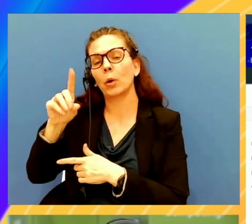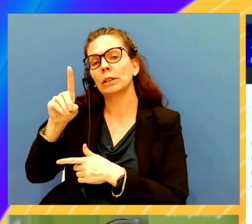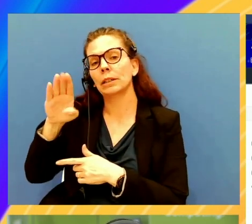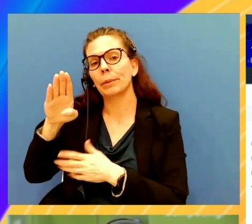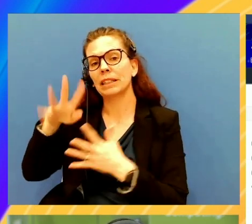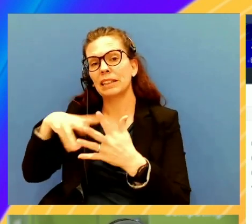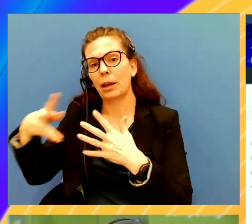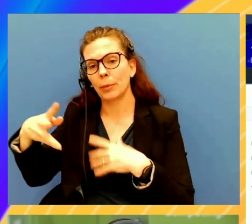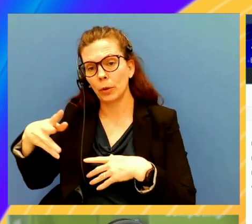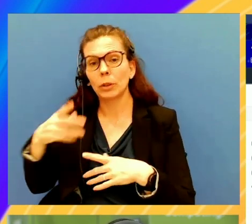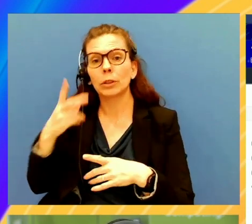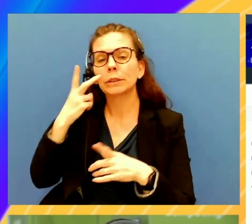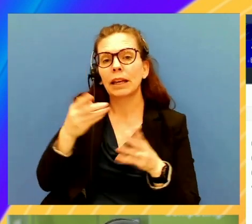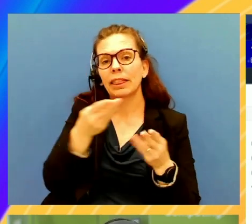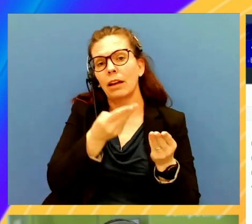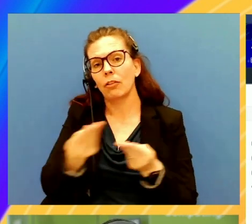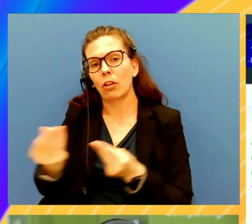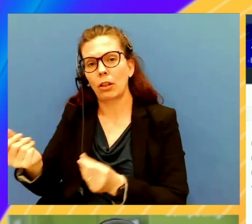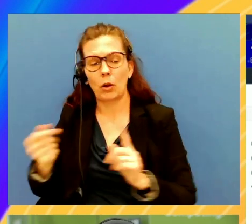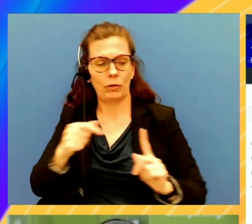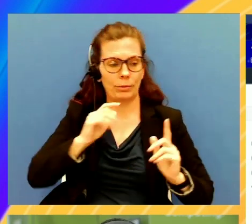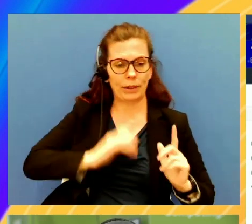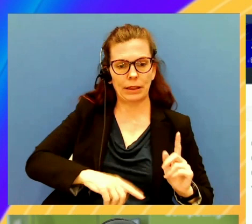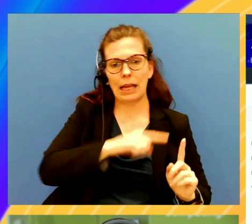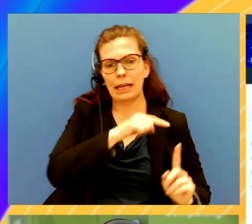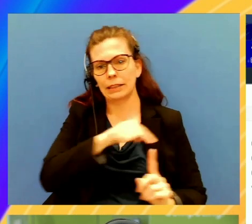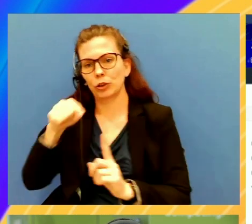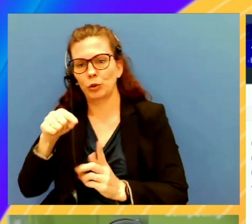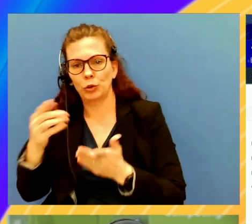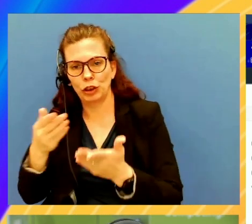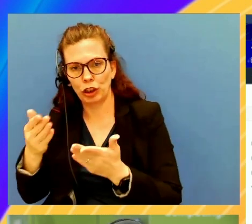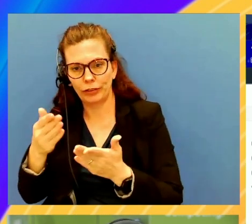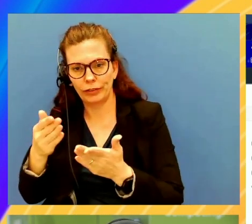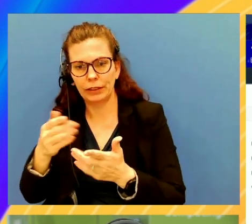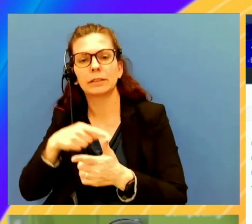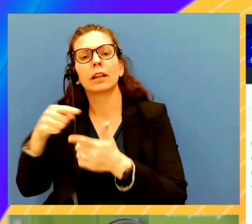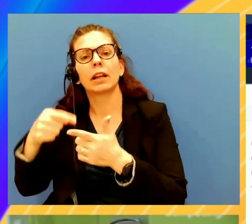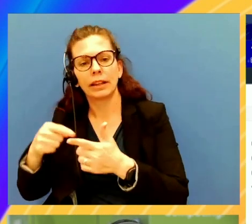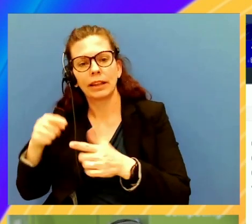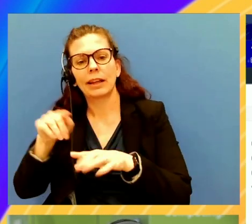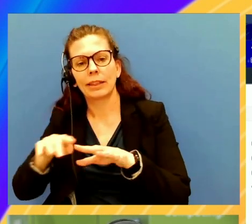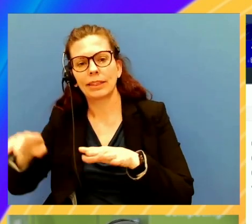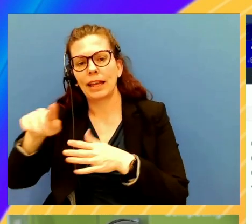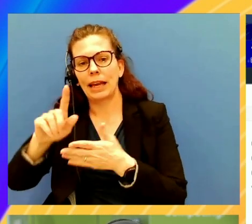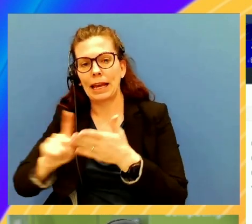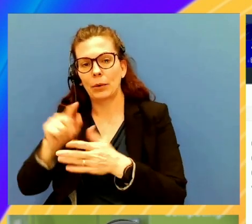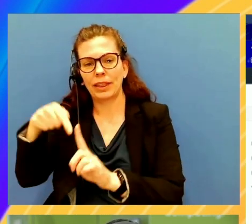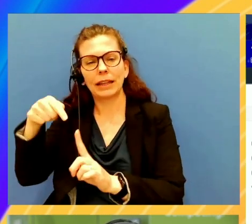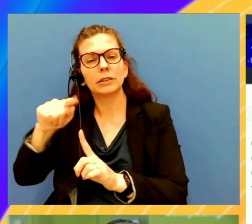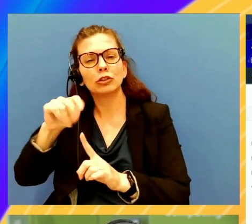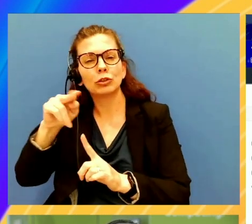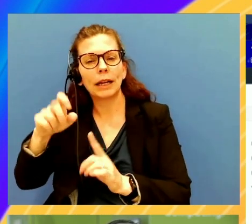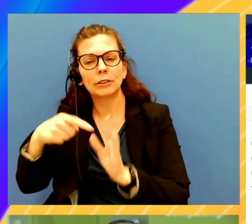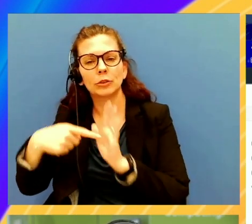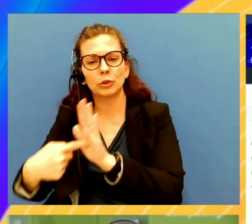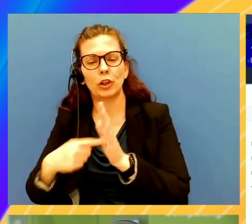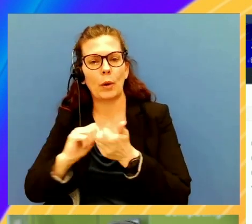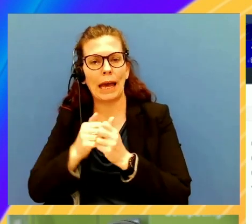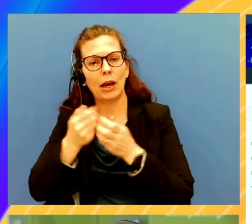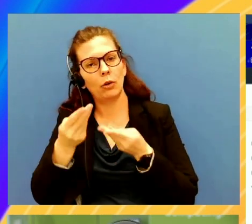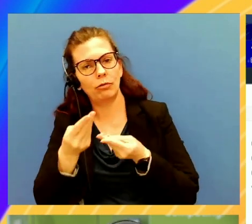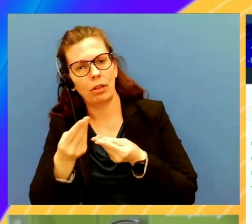you can see the request flow from the client to the pet search to the services, and the black arrows are what your traces are showing how the request is flowing.